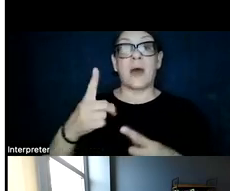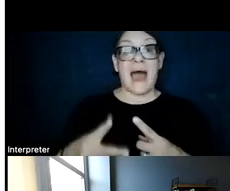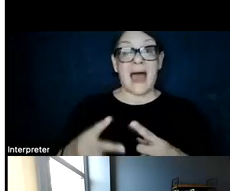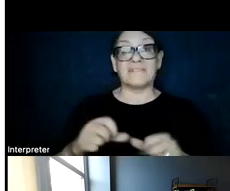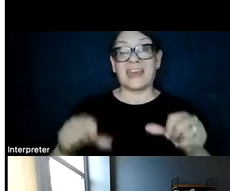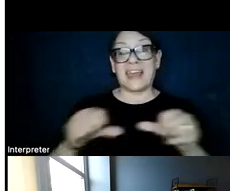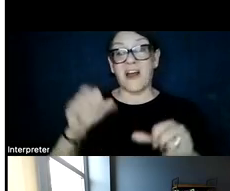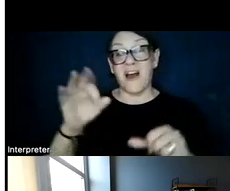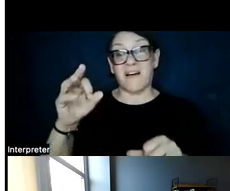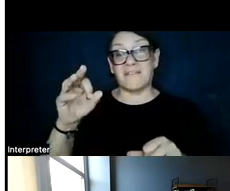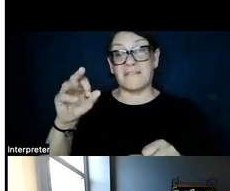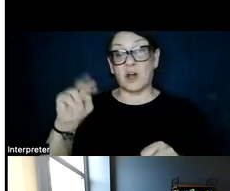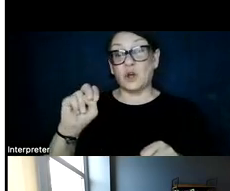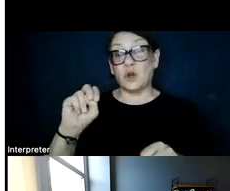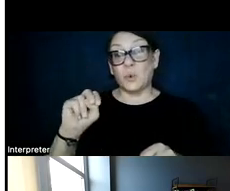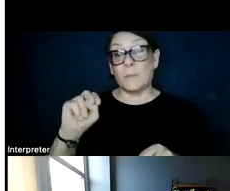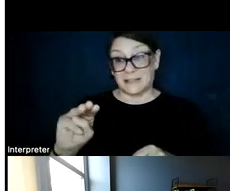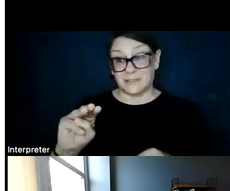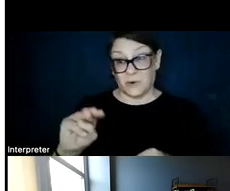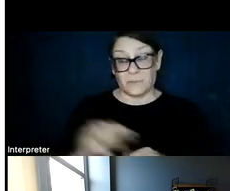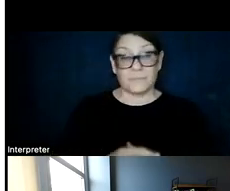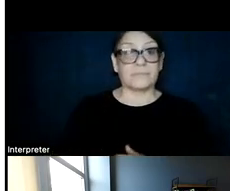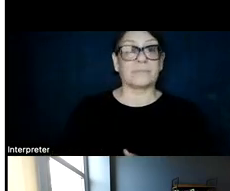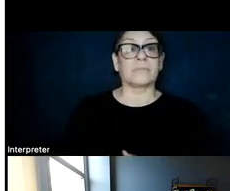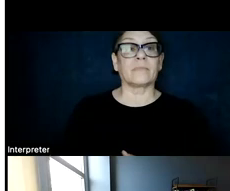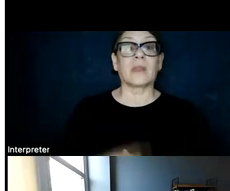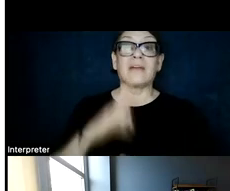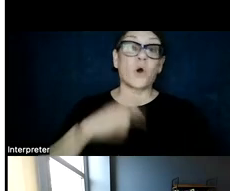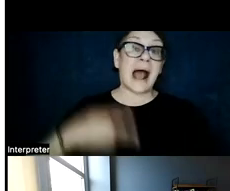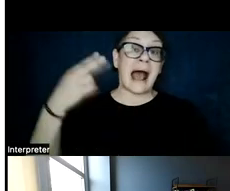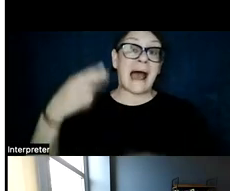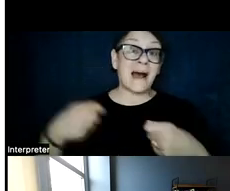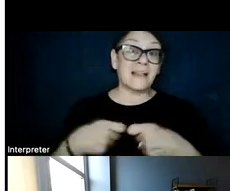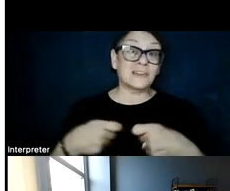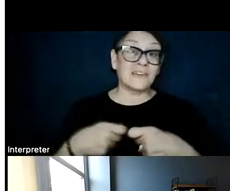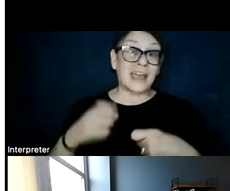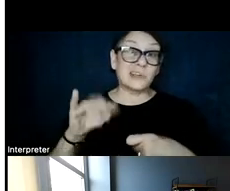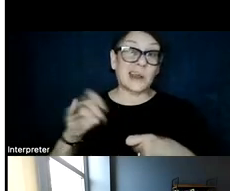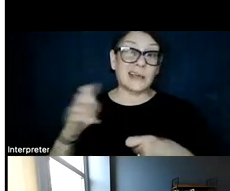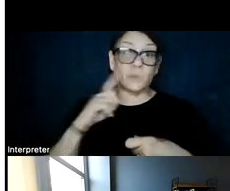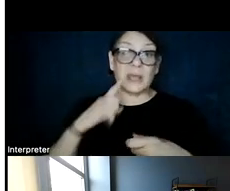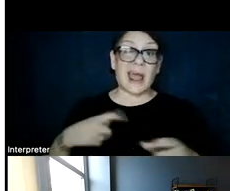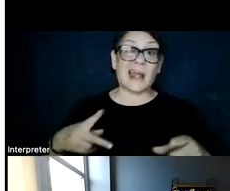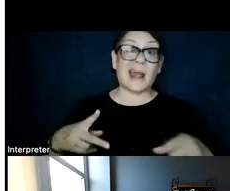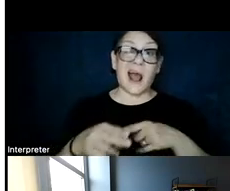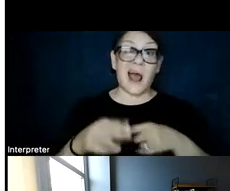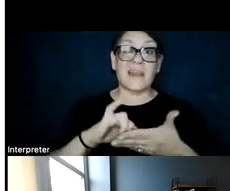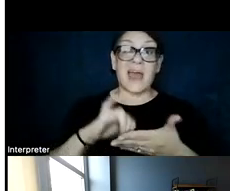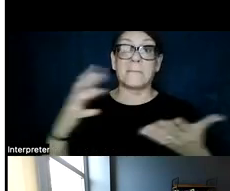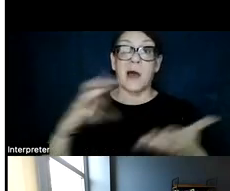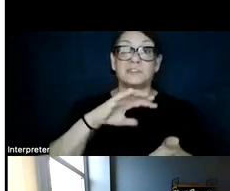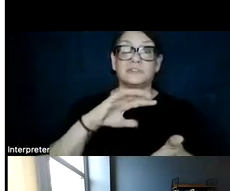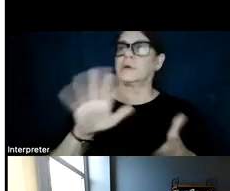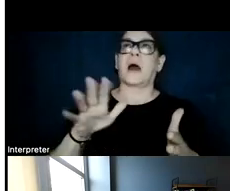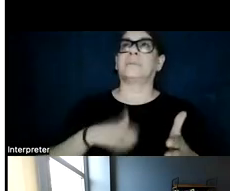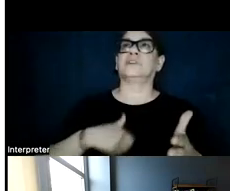In contrast that to a high electrification case, we can cut that amount of electricity generation by, I'm sorry,